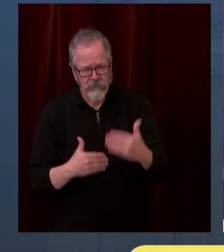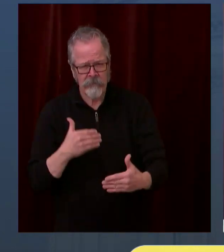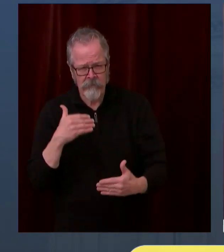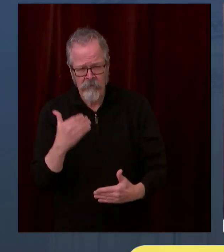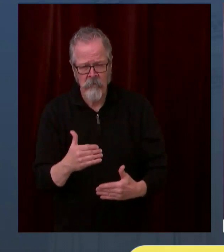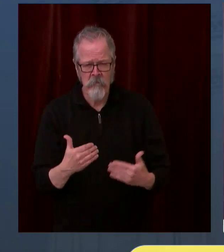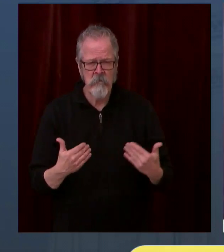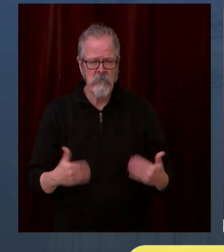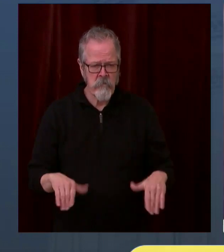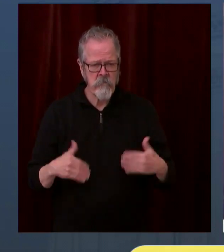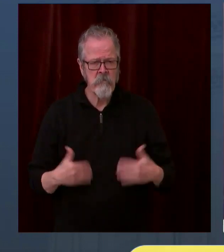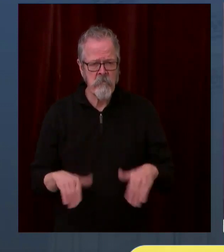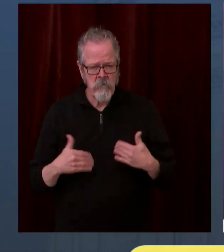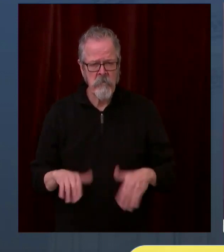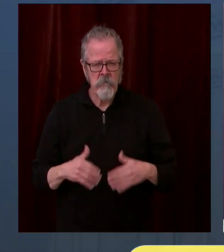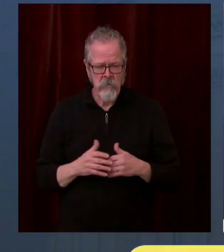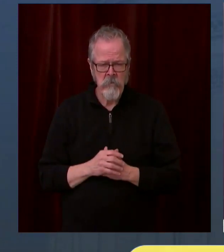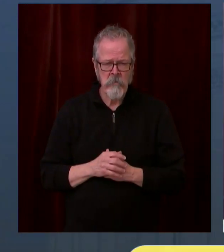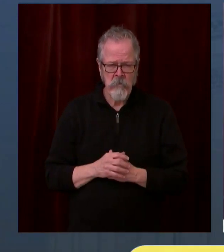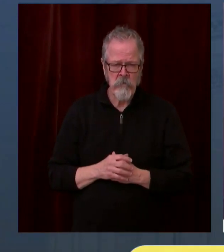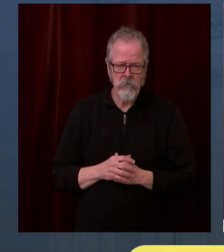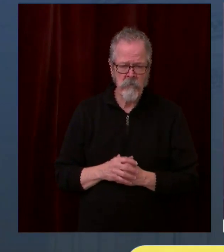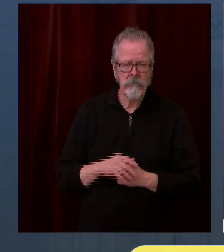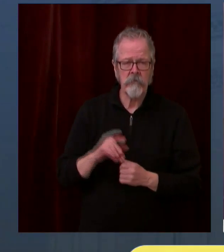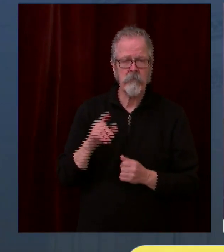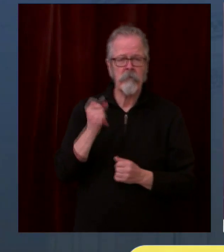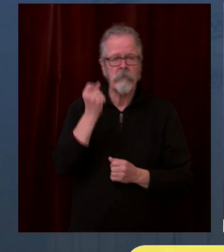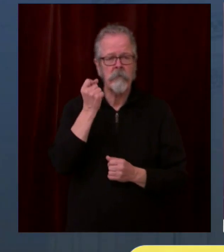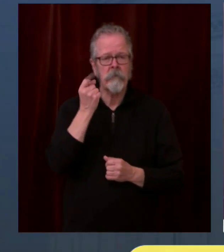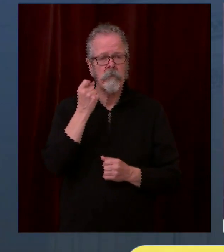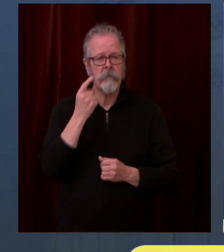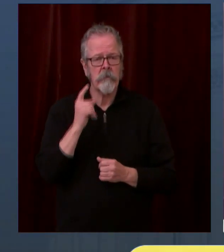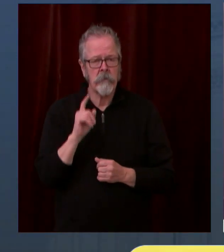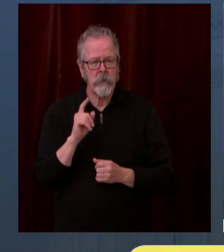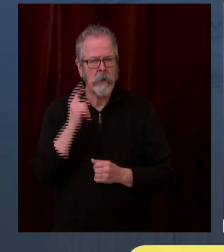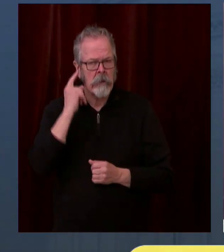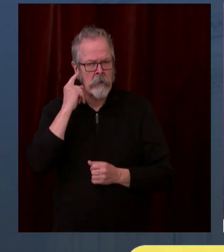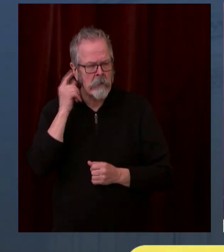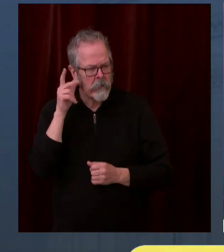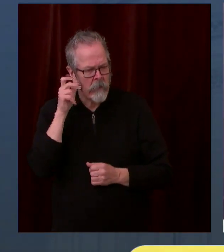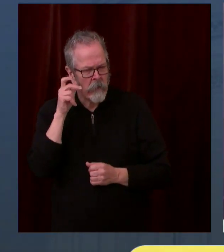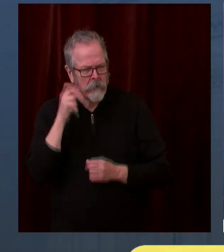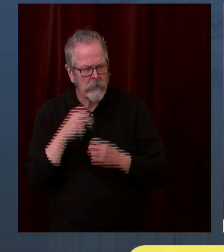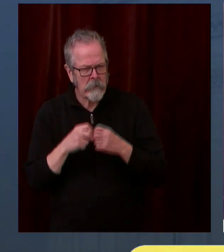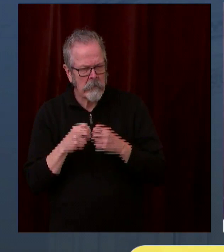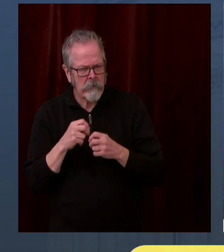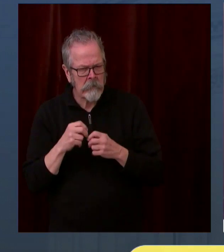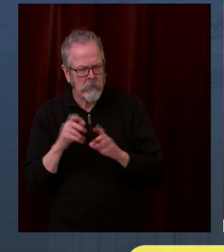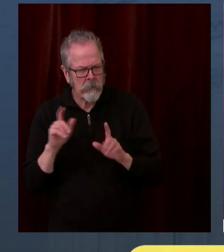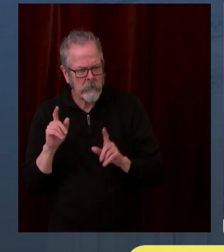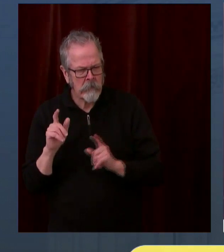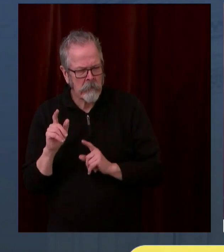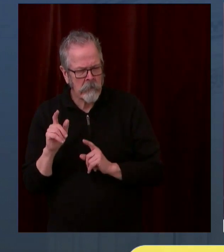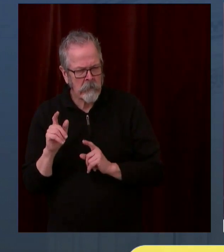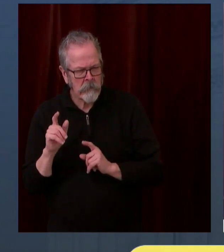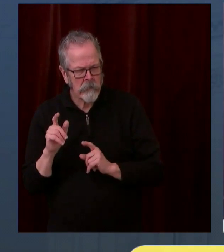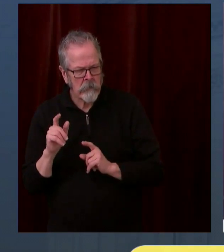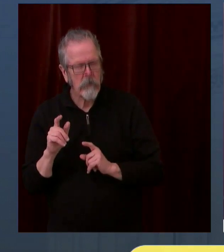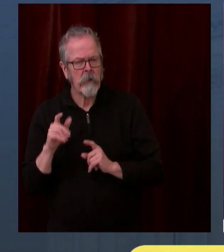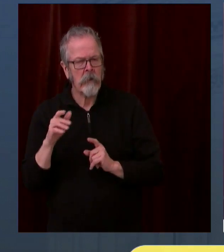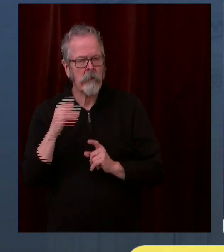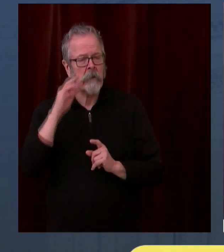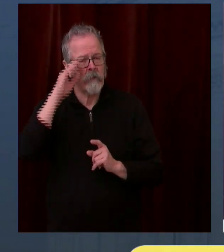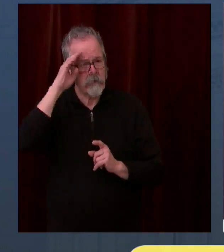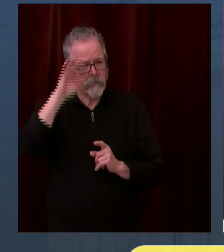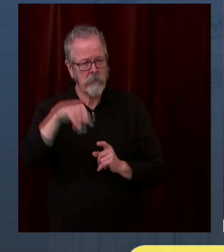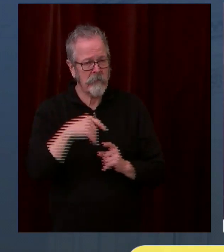vaccine supply will also be a challenge for us. So I don't think we're going to